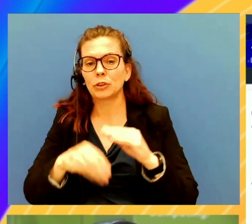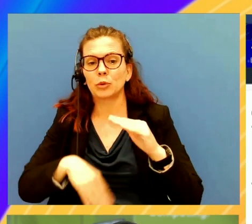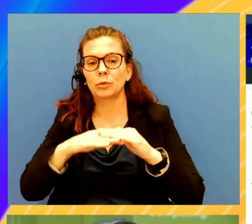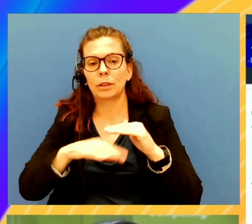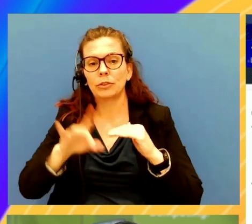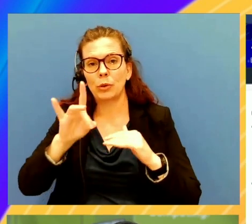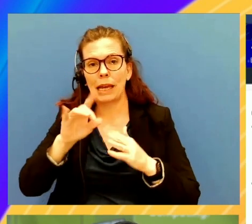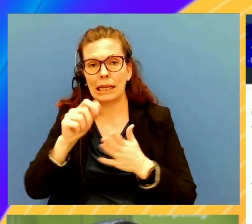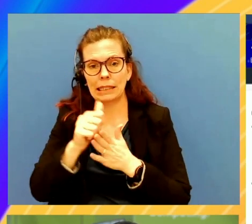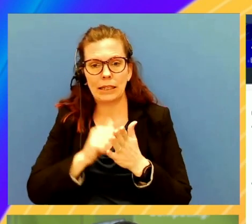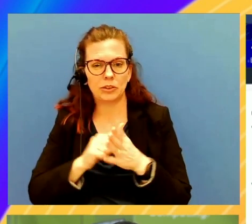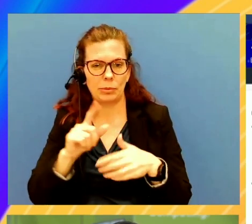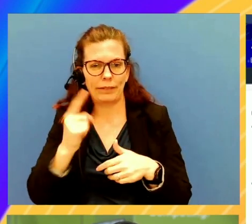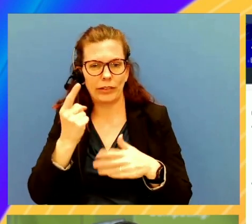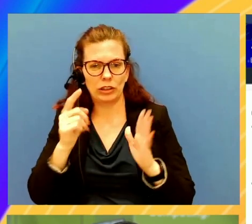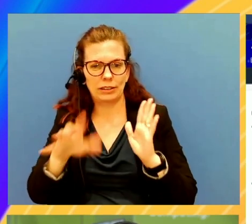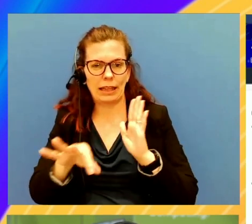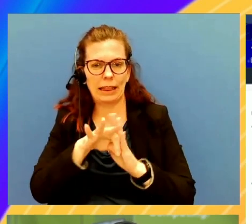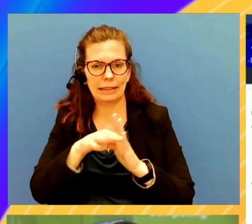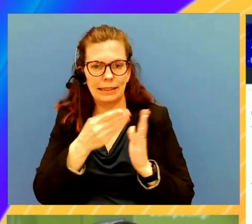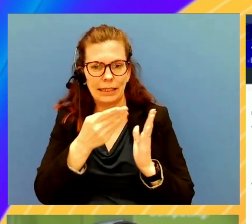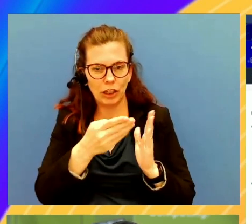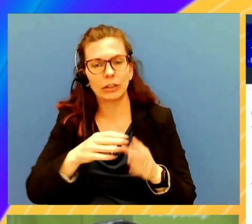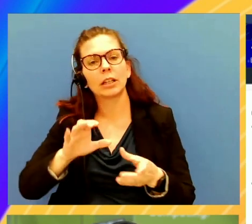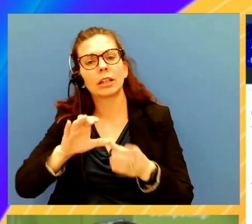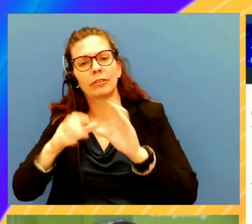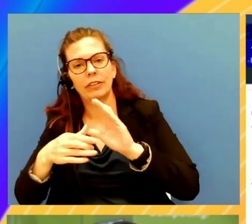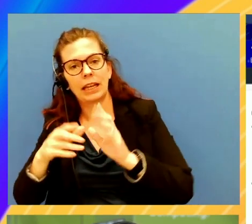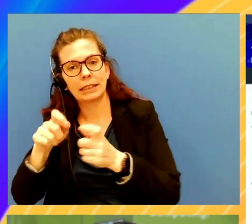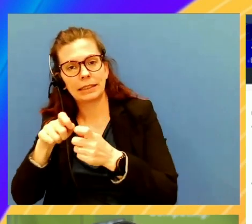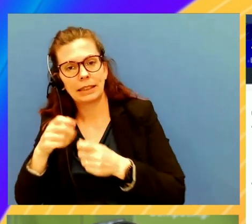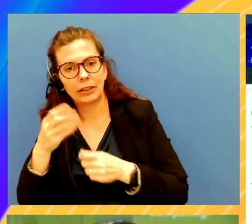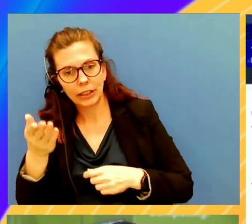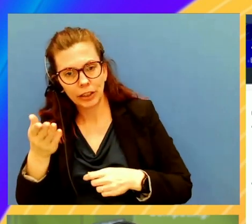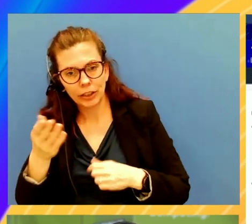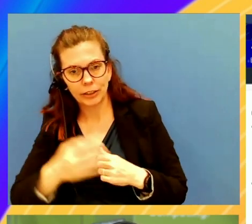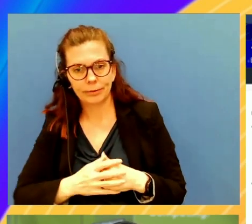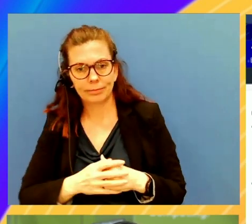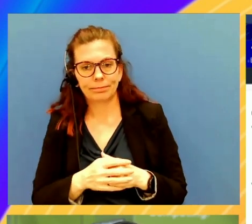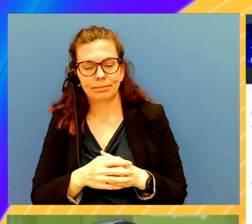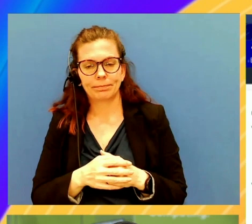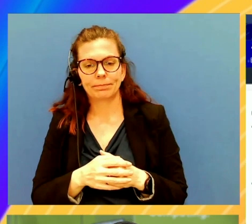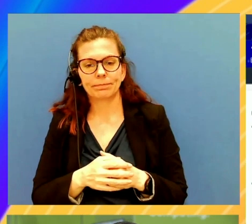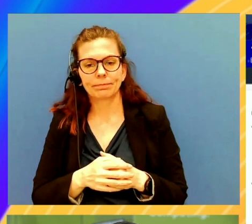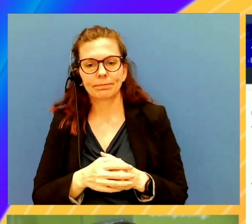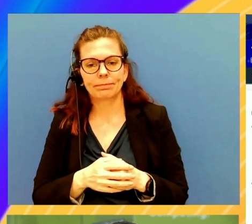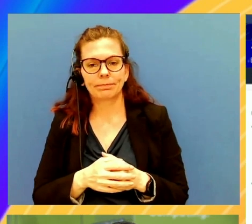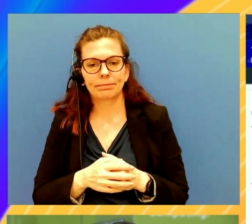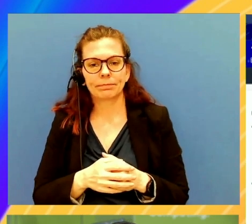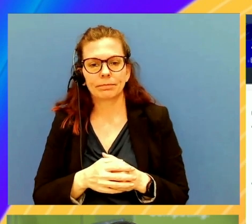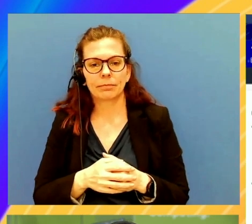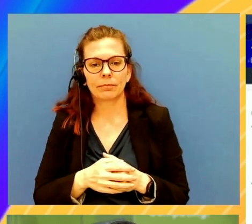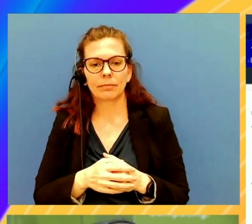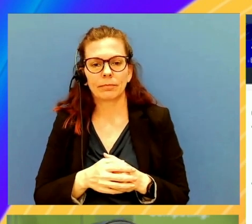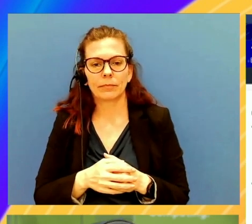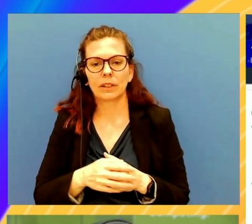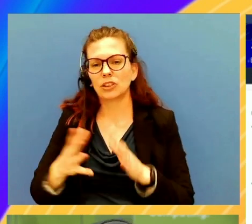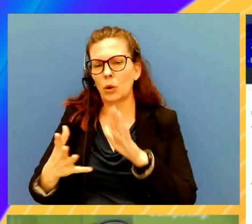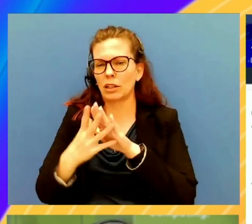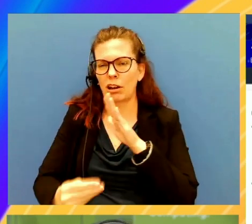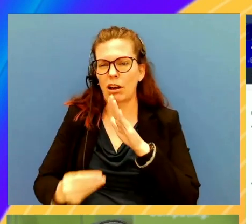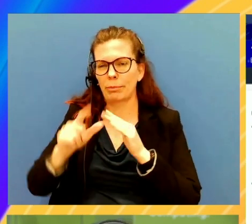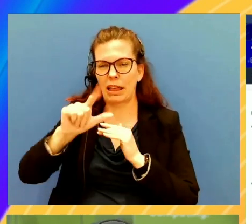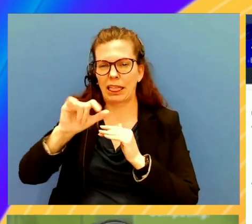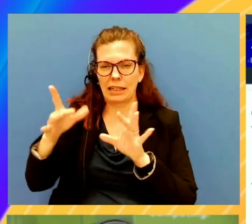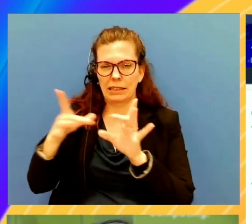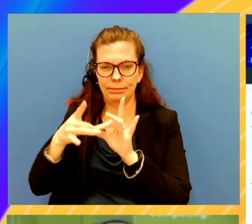account collected out here, the configuration details, and I'll copy this link. So if I want